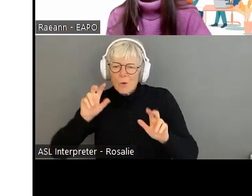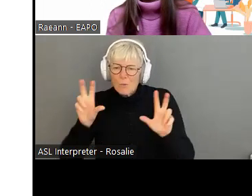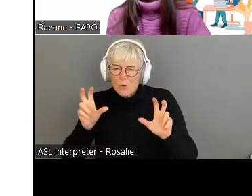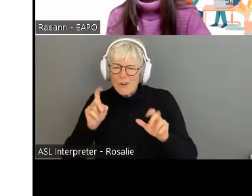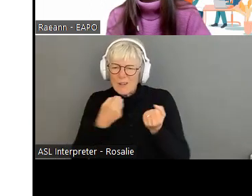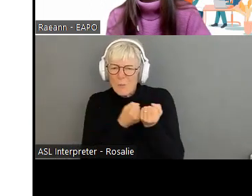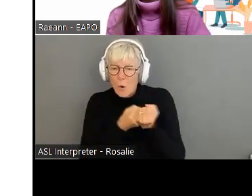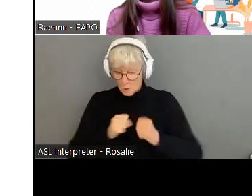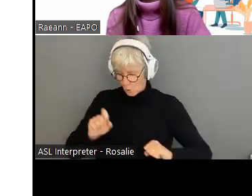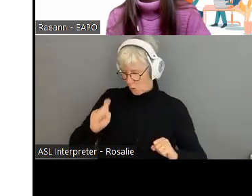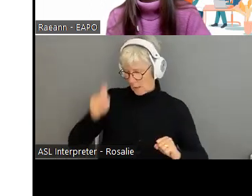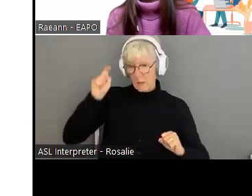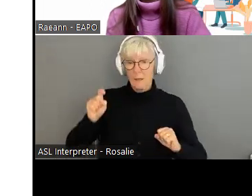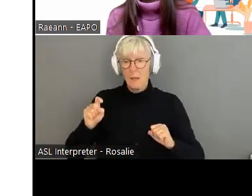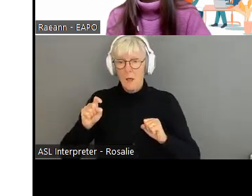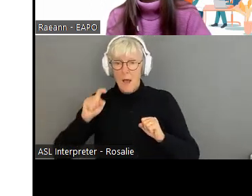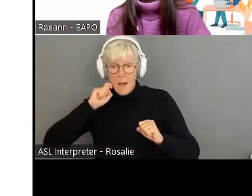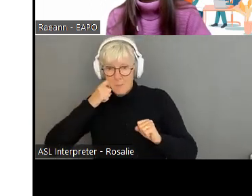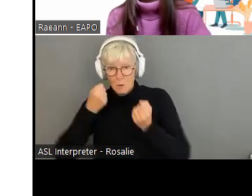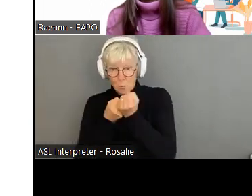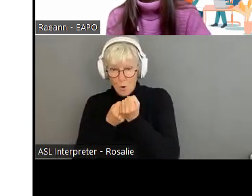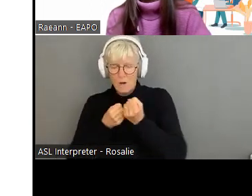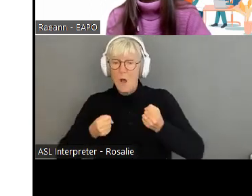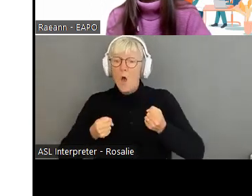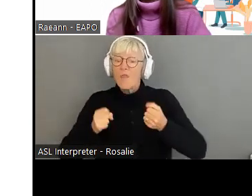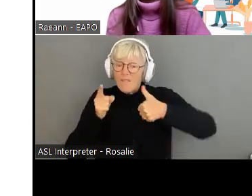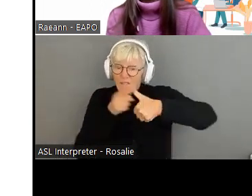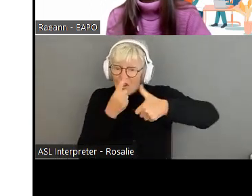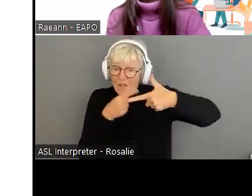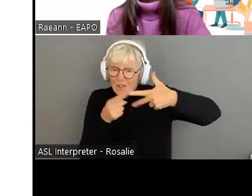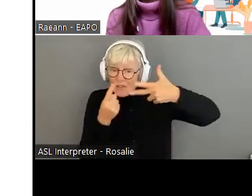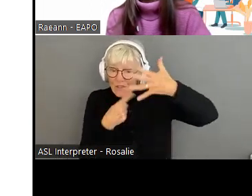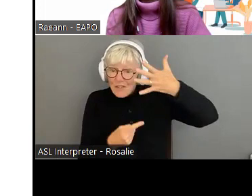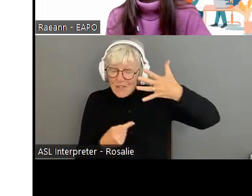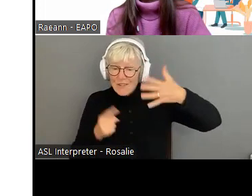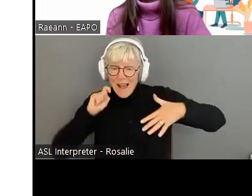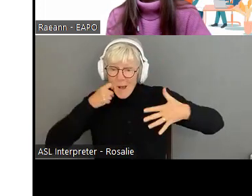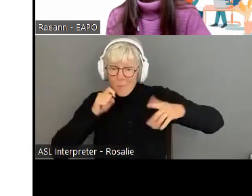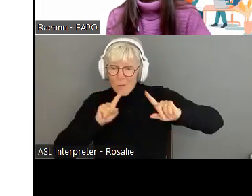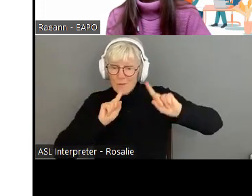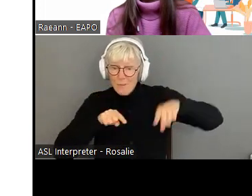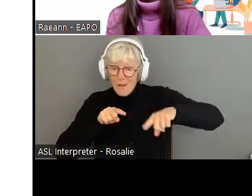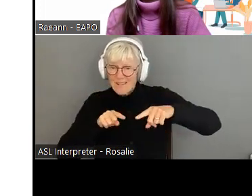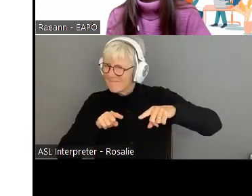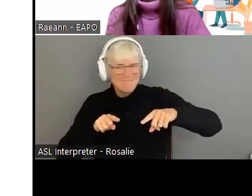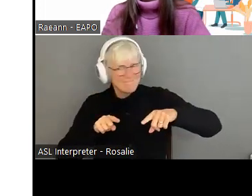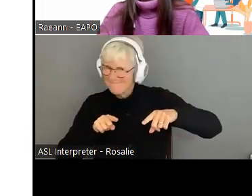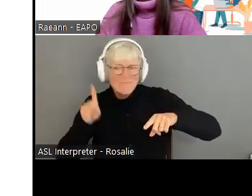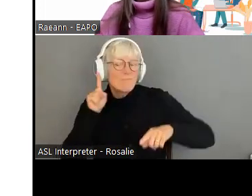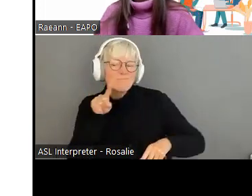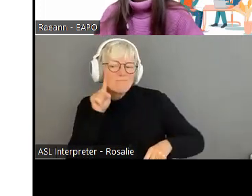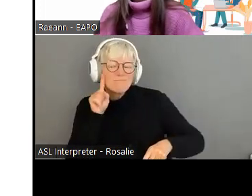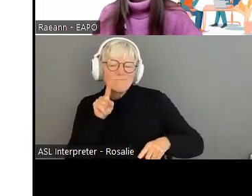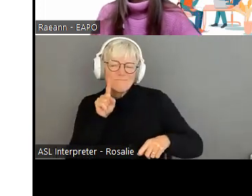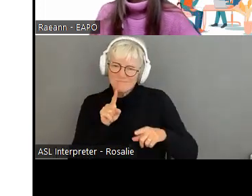Chances are the first five to 10 results you see are going to be fraudulent ads, right? So you want to make sure that you're going to the legitimate website for the company